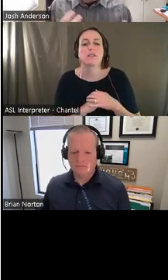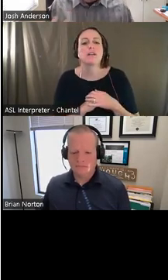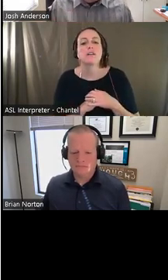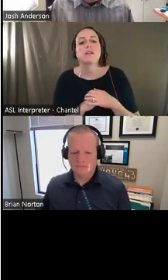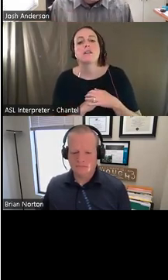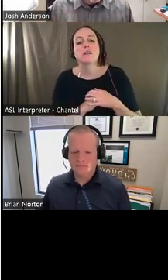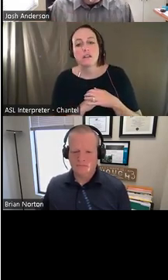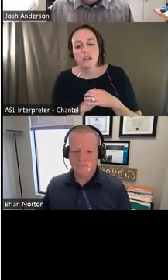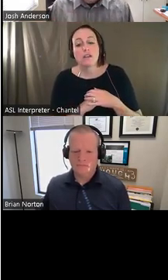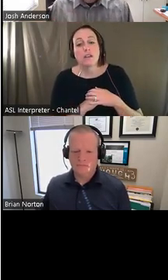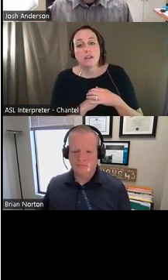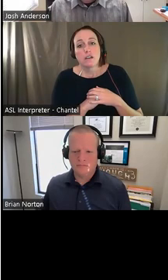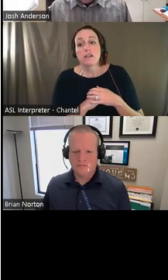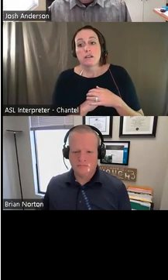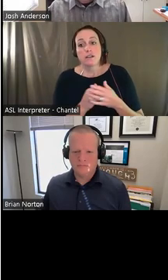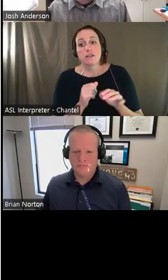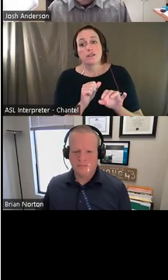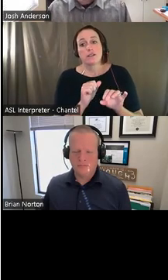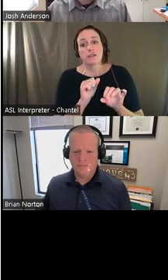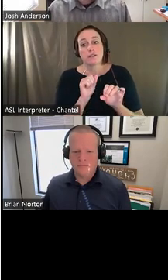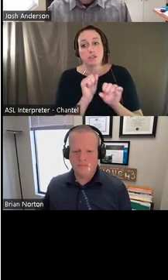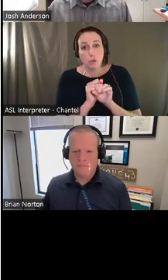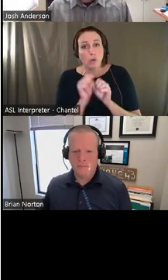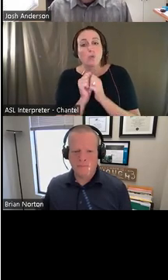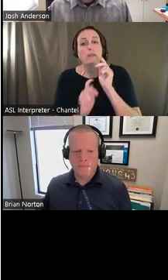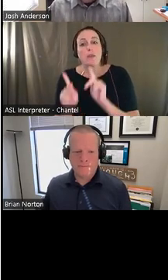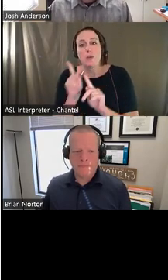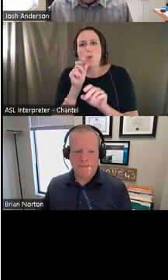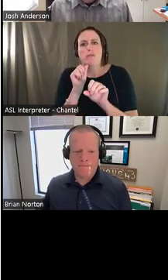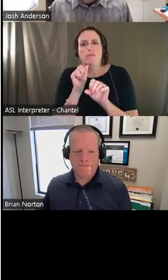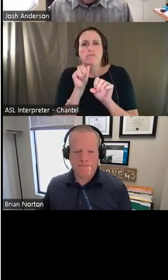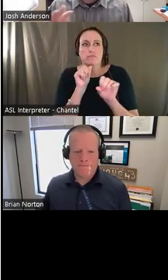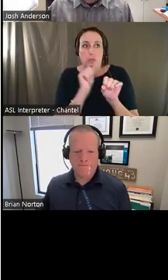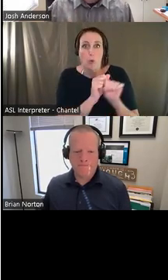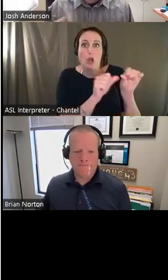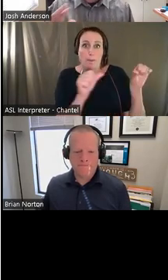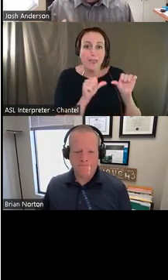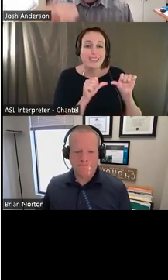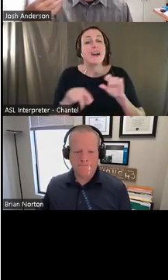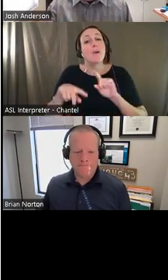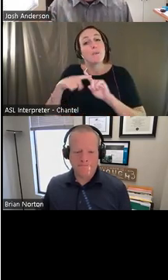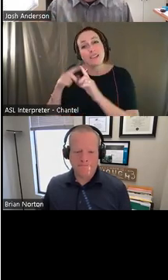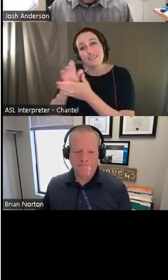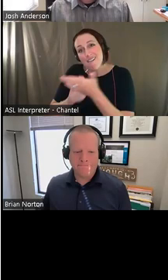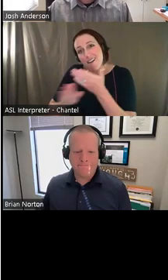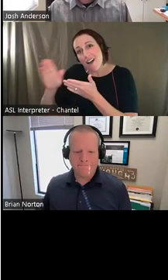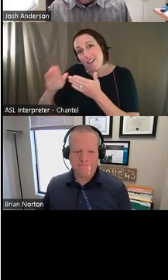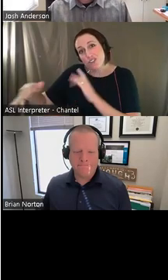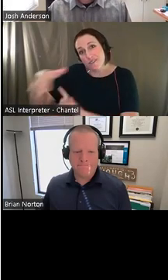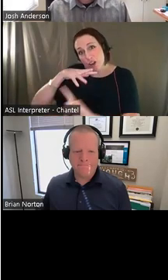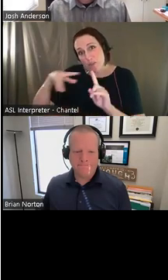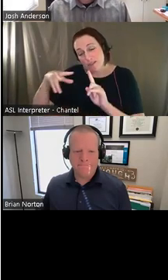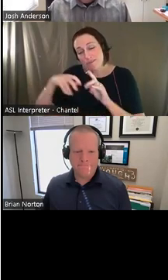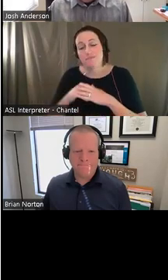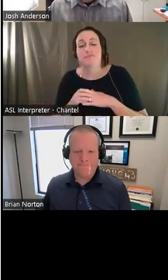and in job place accommodations, but also in, in college. Uh, so I only say that because when it comes to the personal considerations